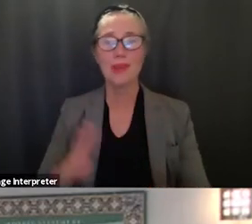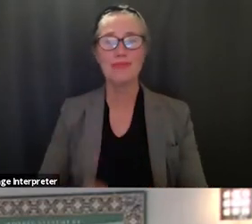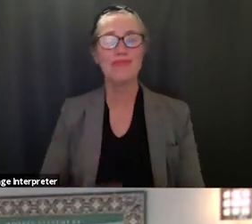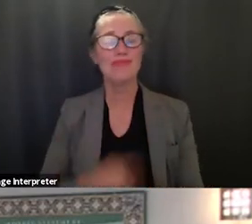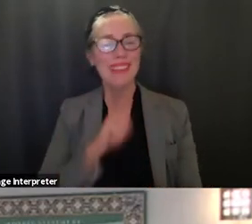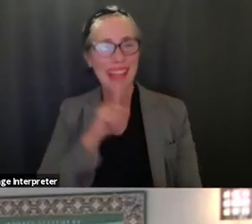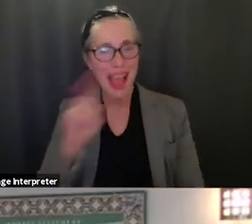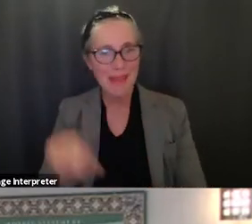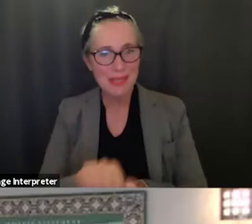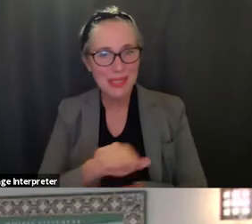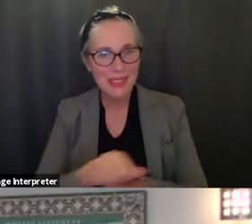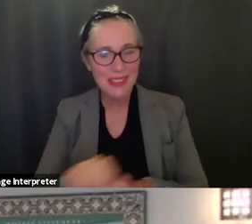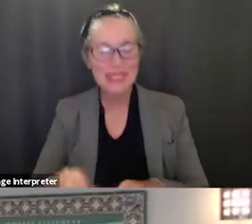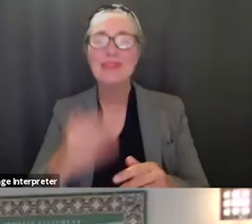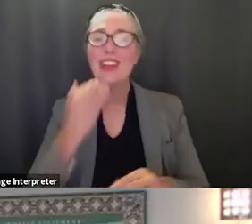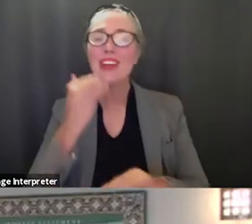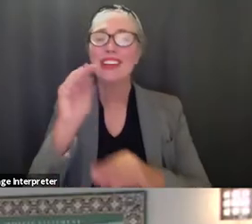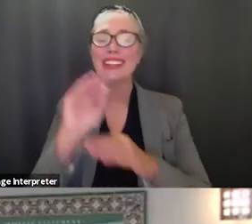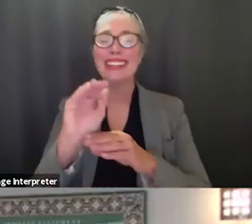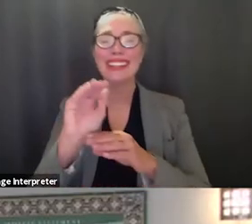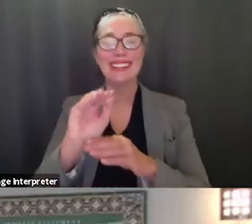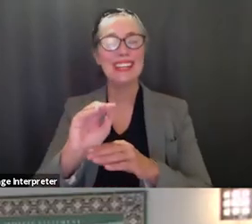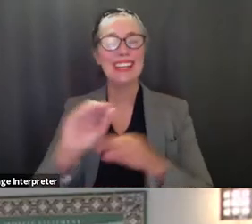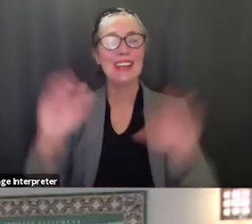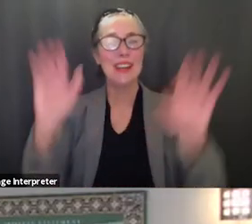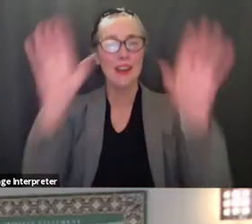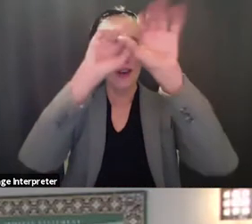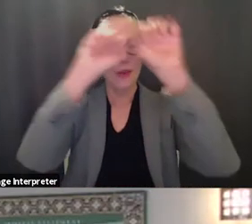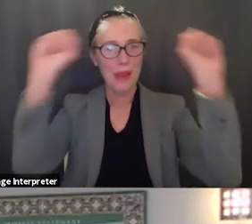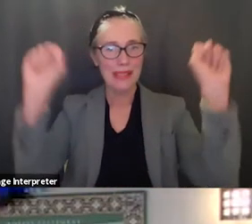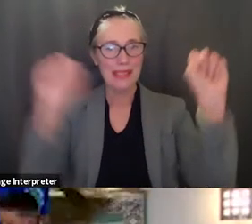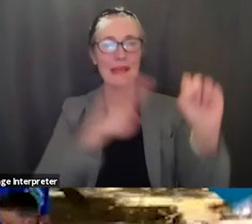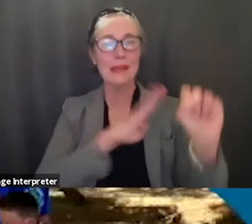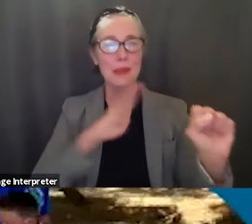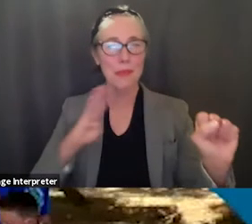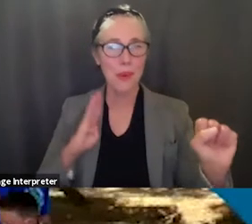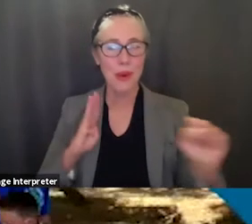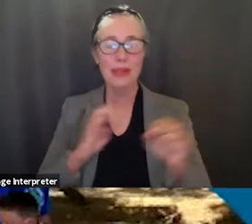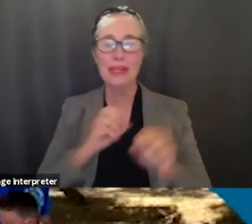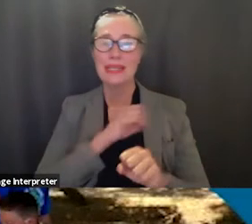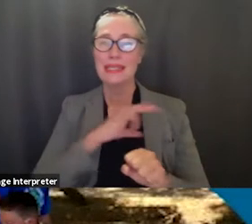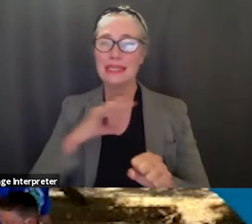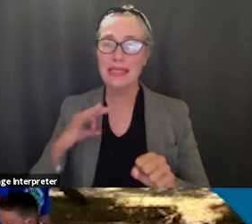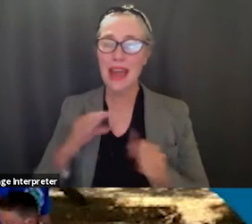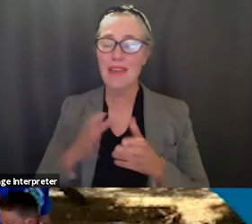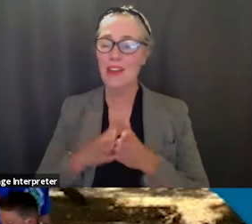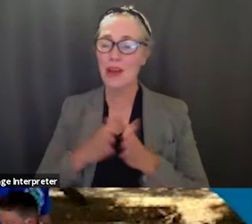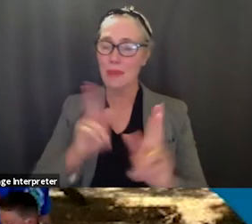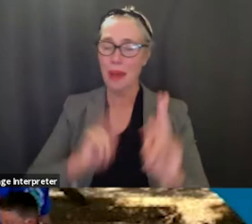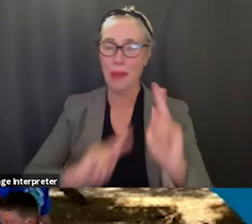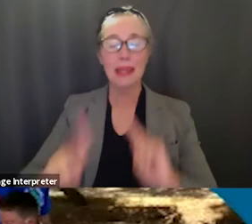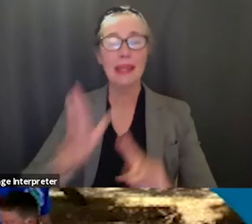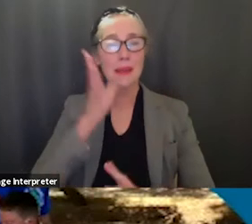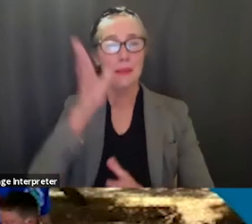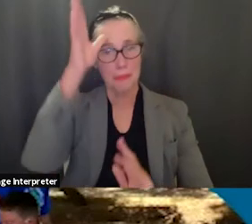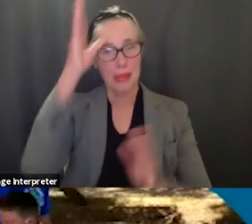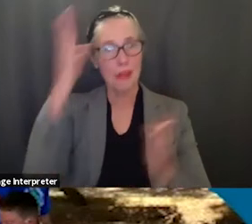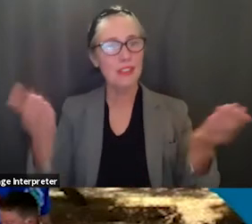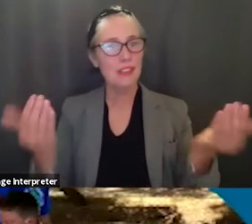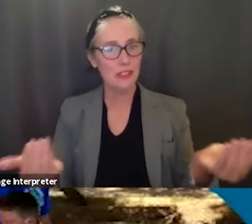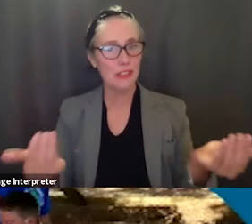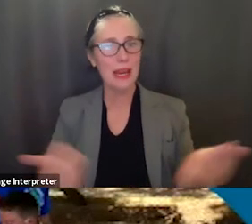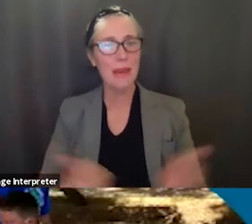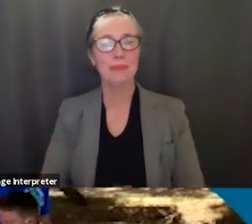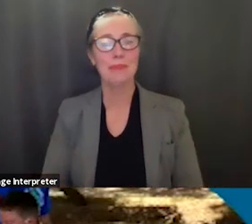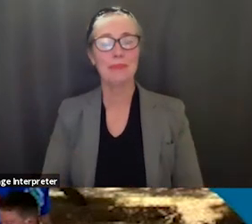again president ford members of the board staff and public parents who are with us today for today's report